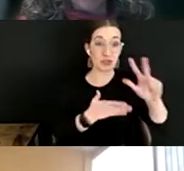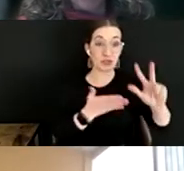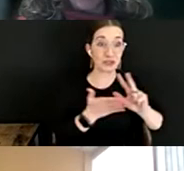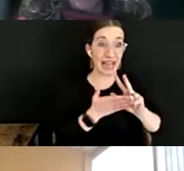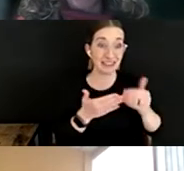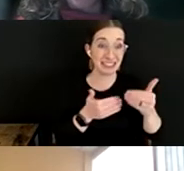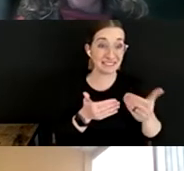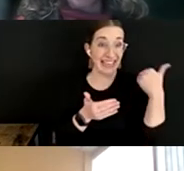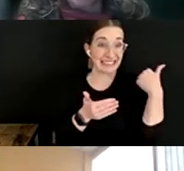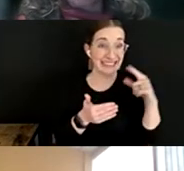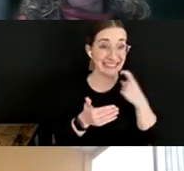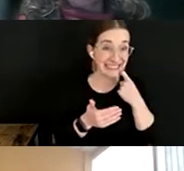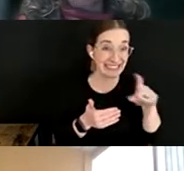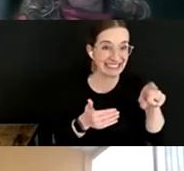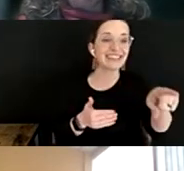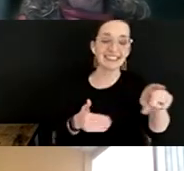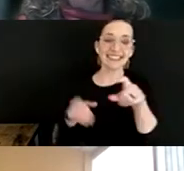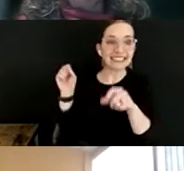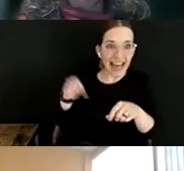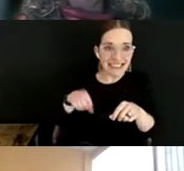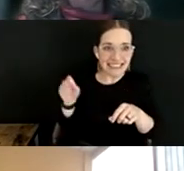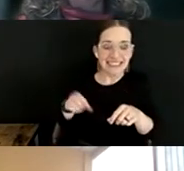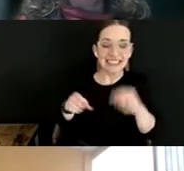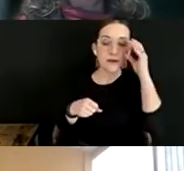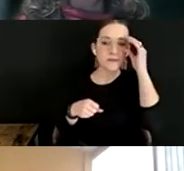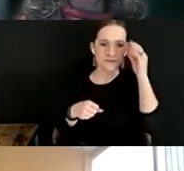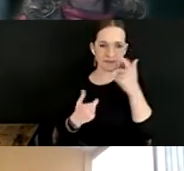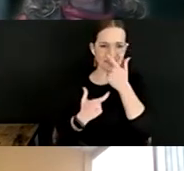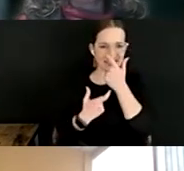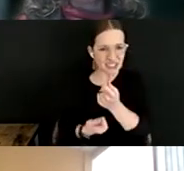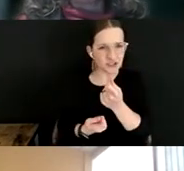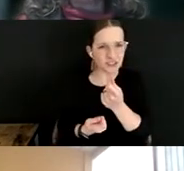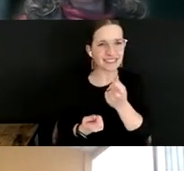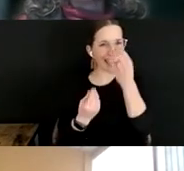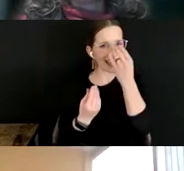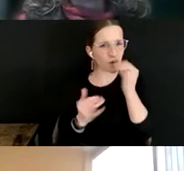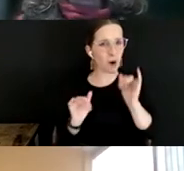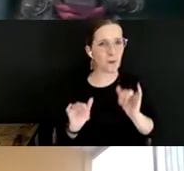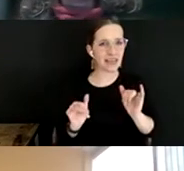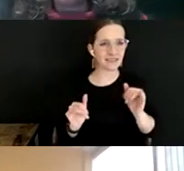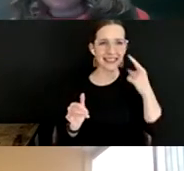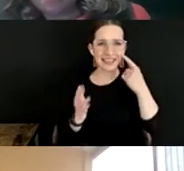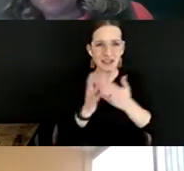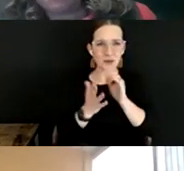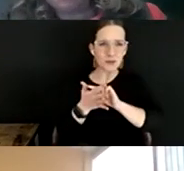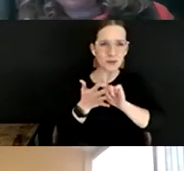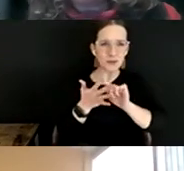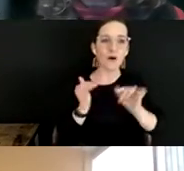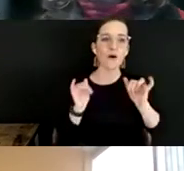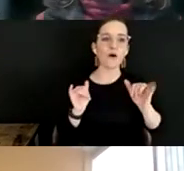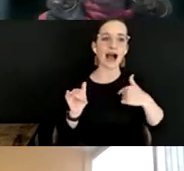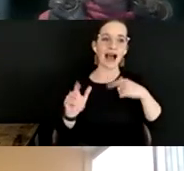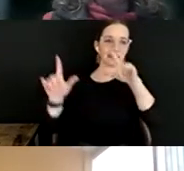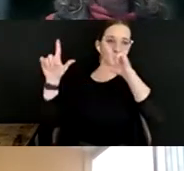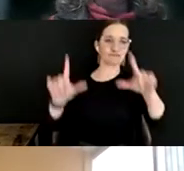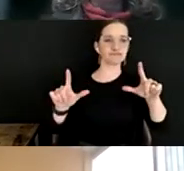You bet. You bet. No, actually, it's such an informative and interesting thing to think through. And I put on a lens of sort of a human, a